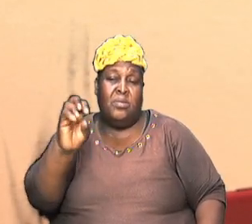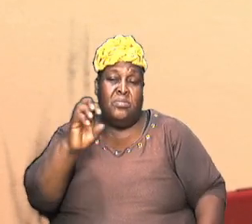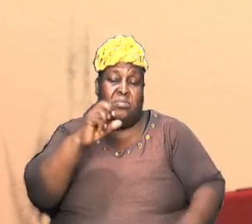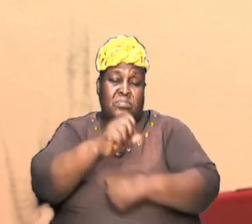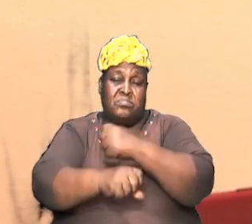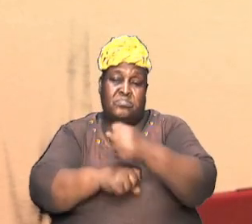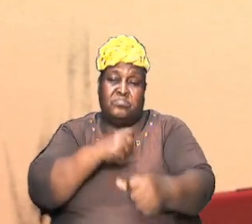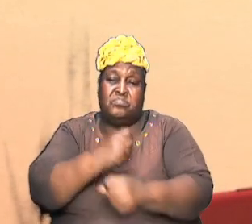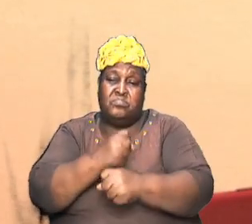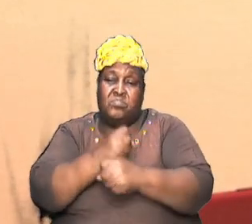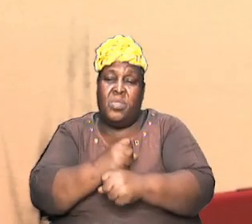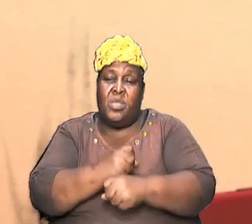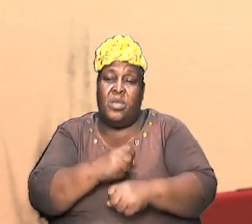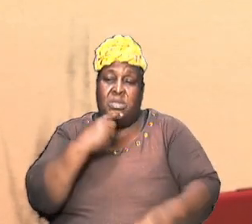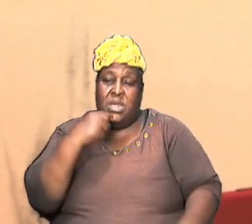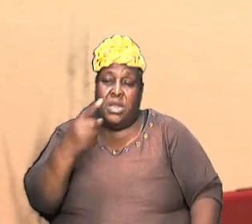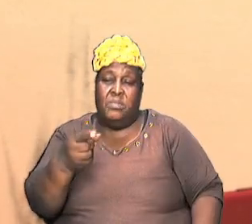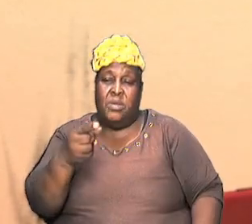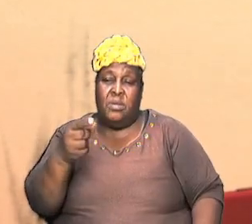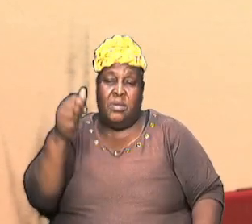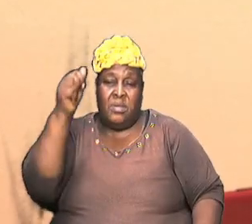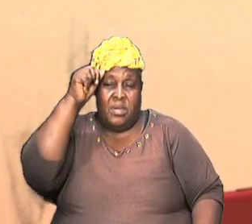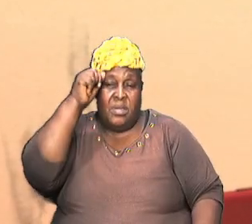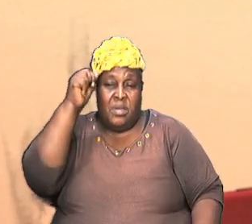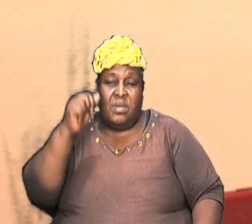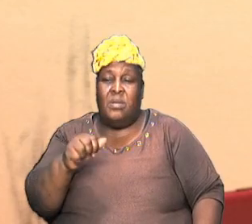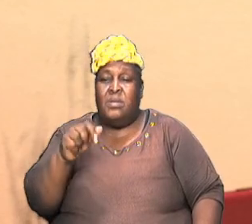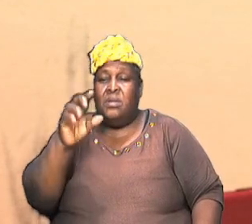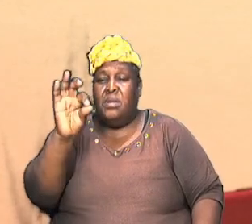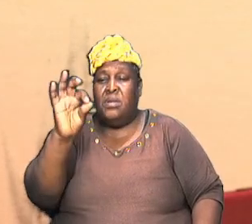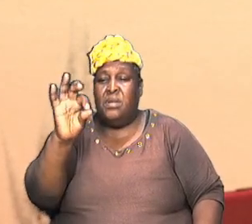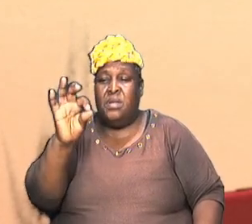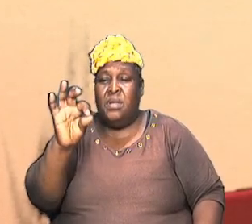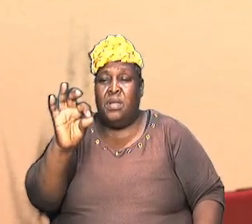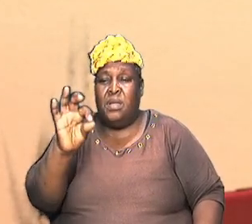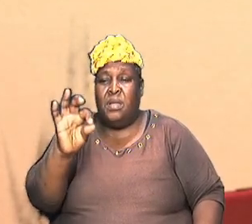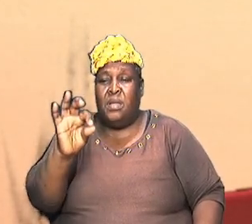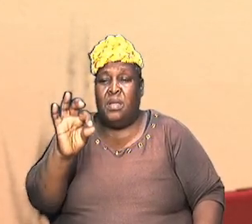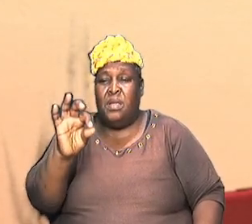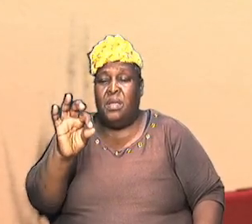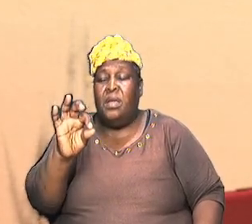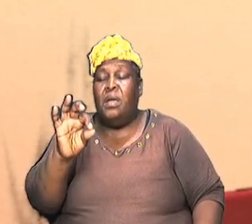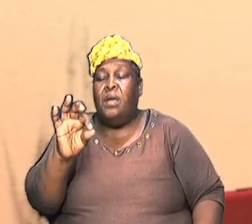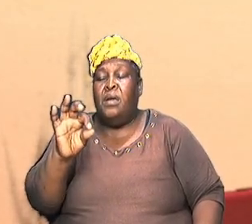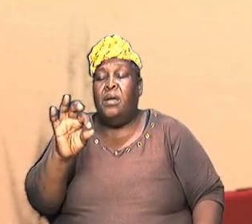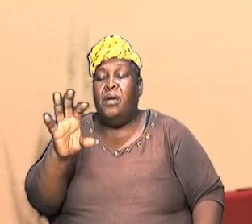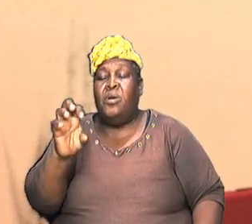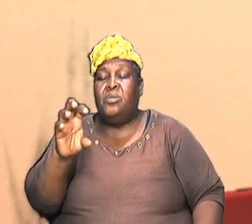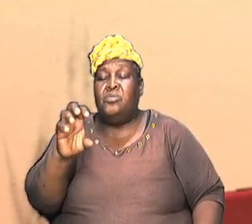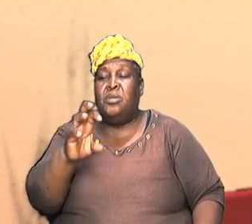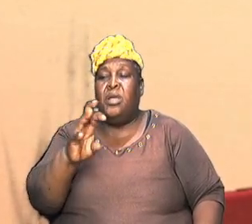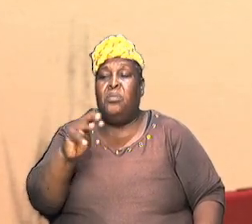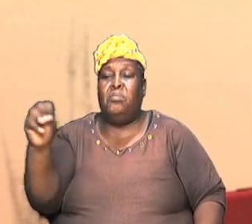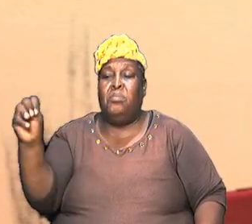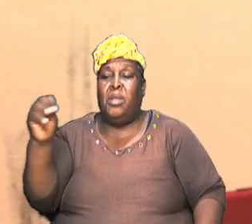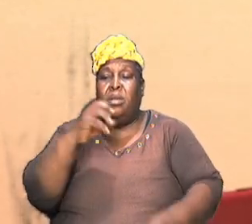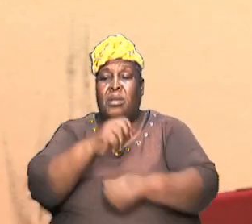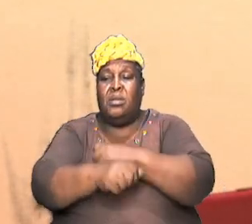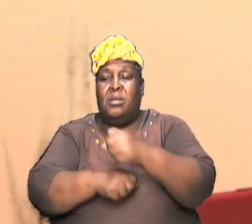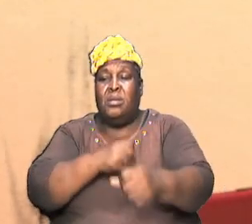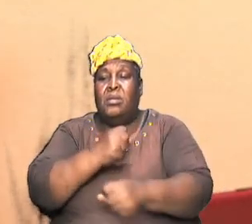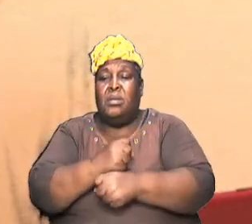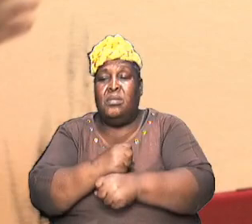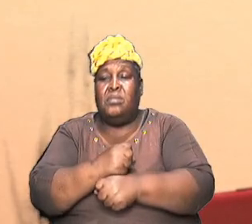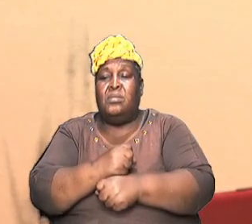odd years then you're basically telling me that Adam was around here for about 900 and odd million years he's 900 million years old